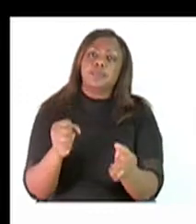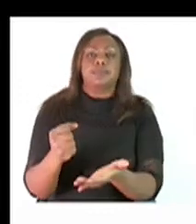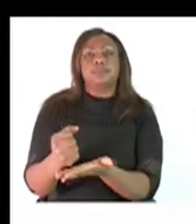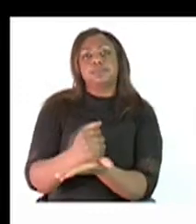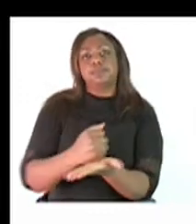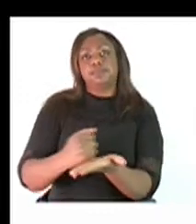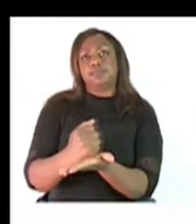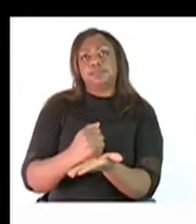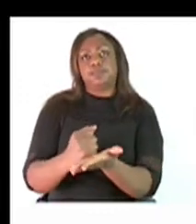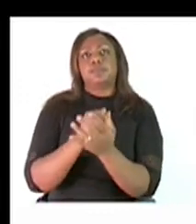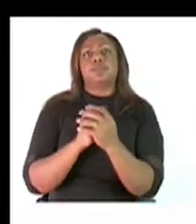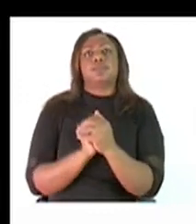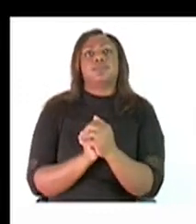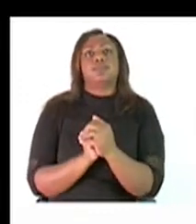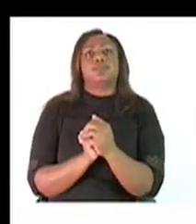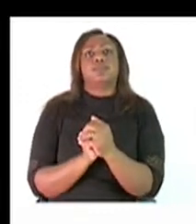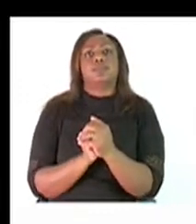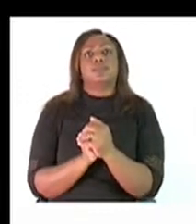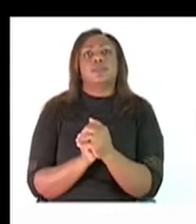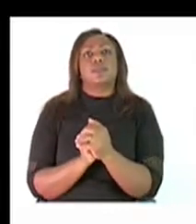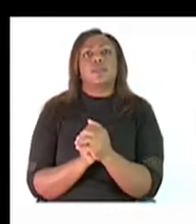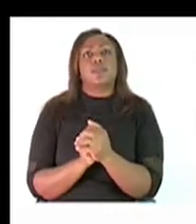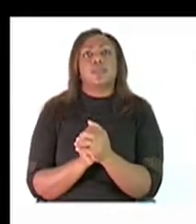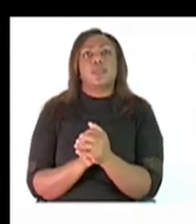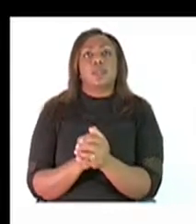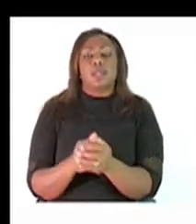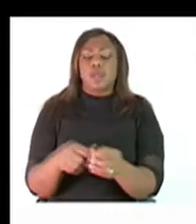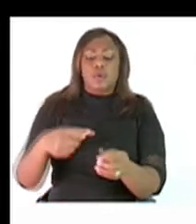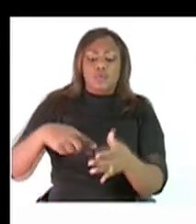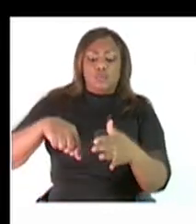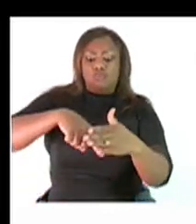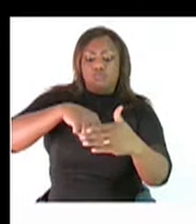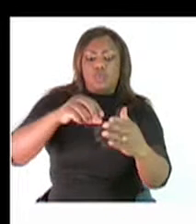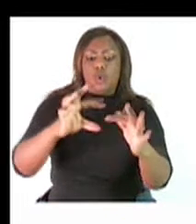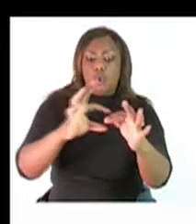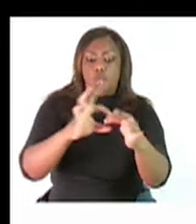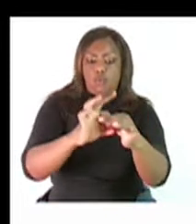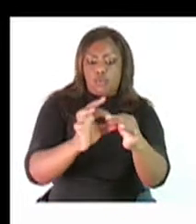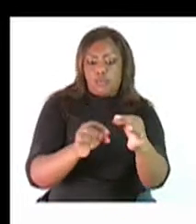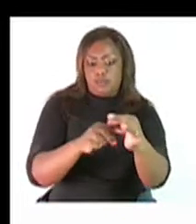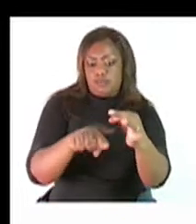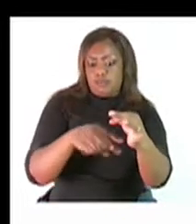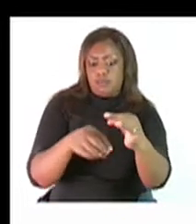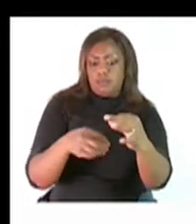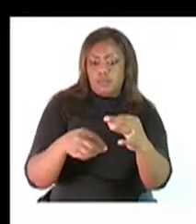Most of the people, they clean their houses on a Saturday.